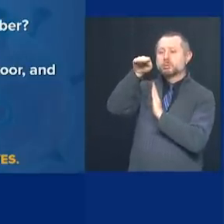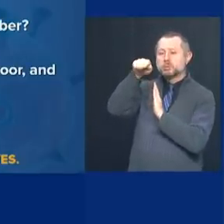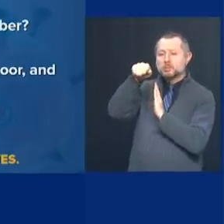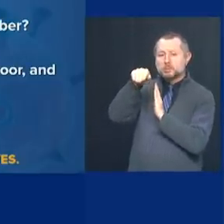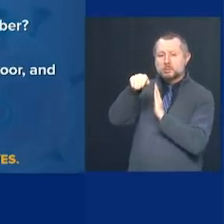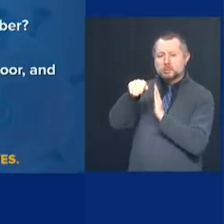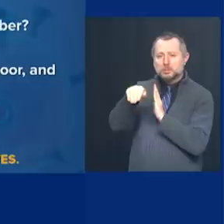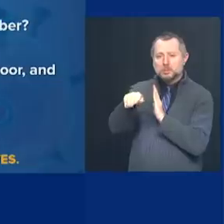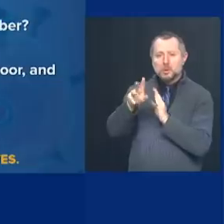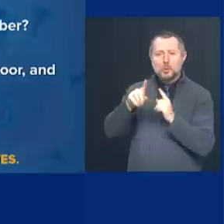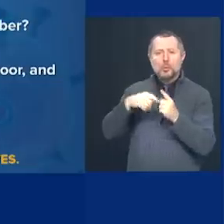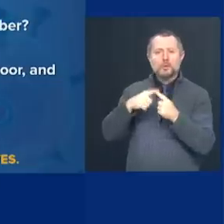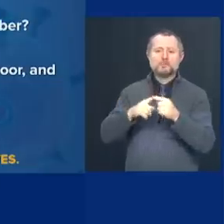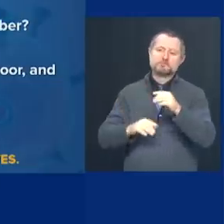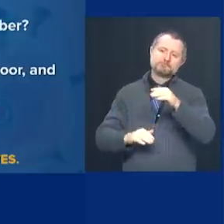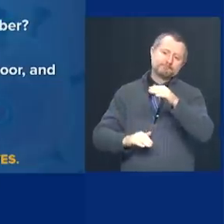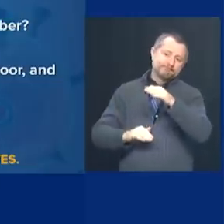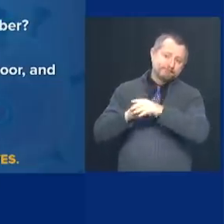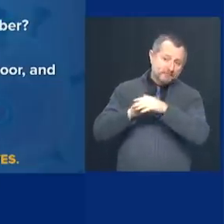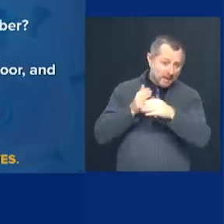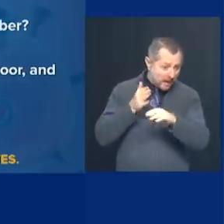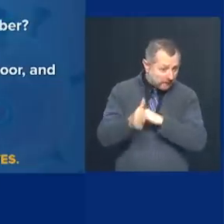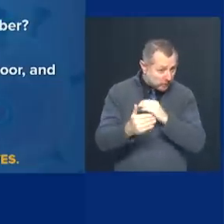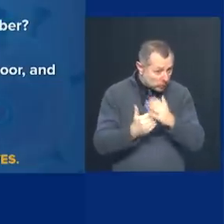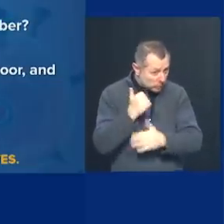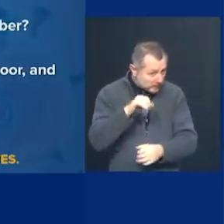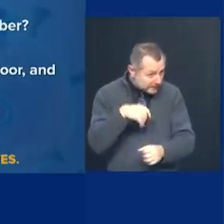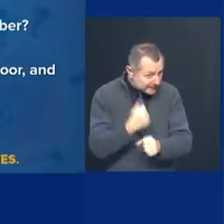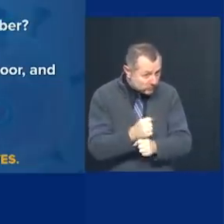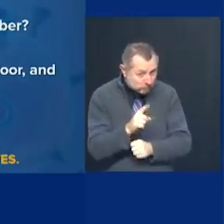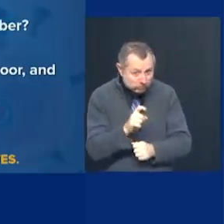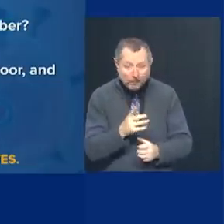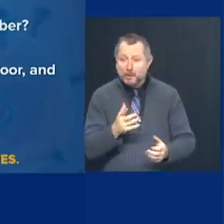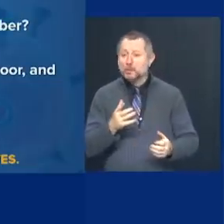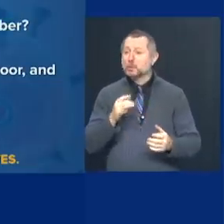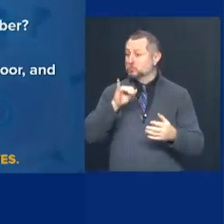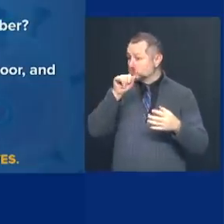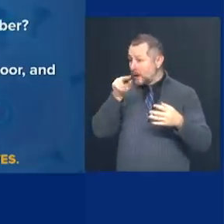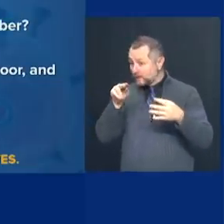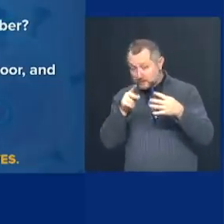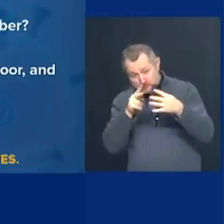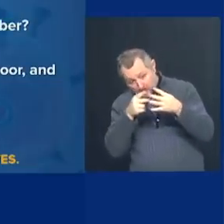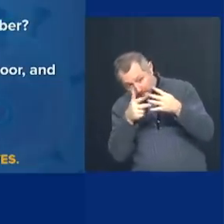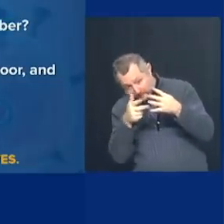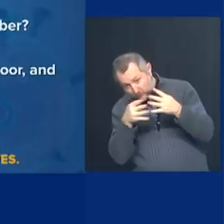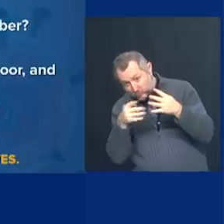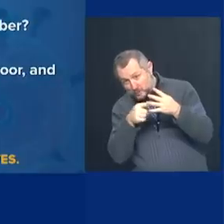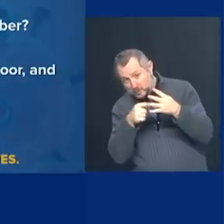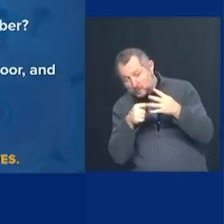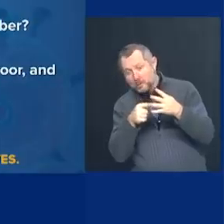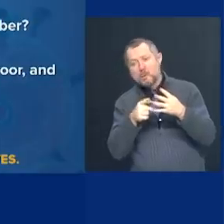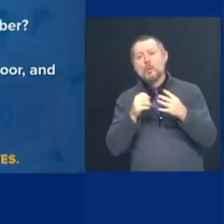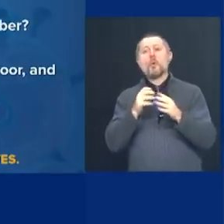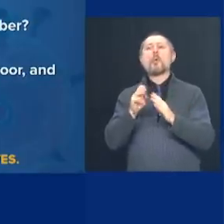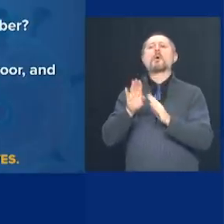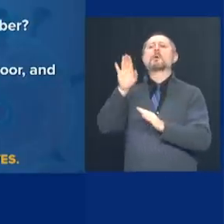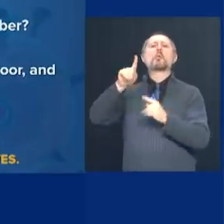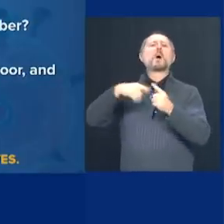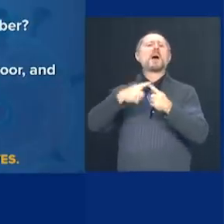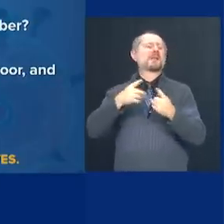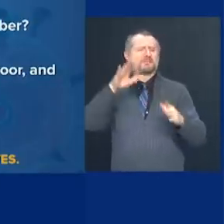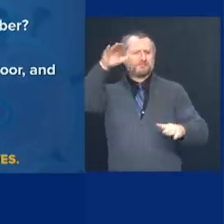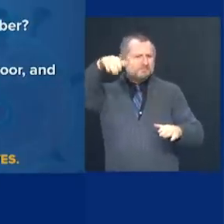spread. Is it after New Year's? Is it January, mid-January? Uh, do you have any, uh, any